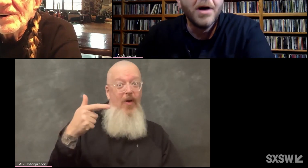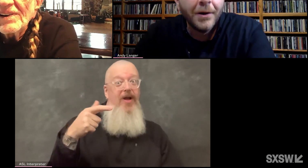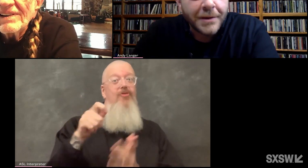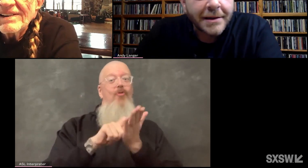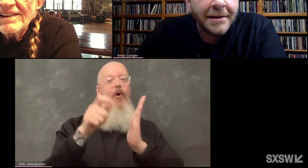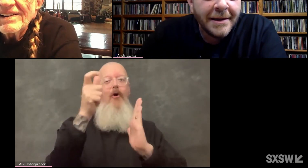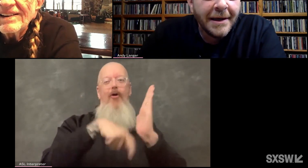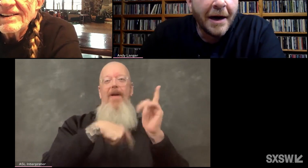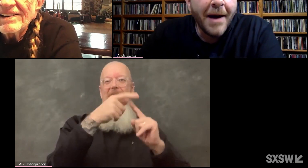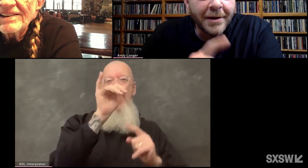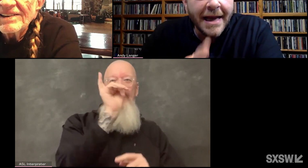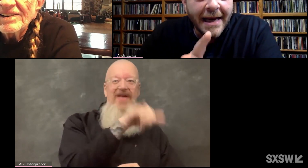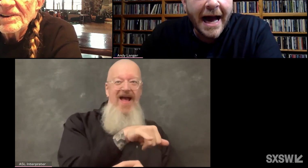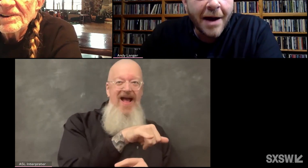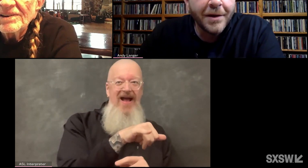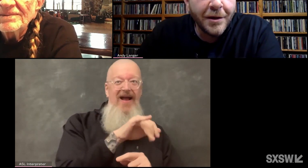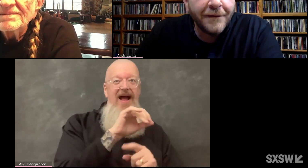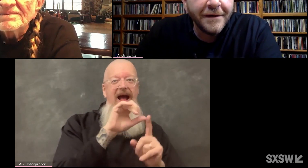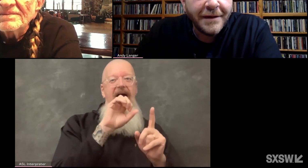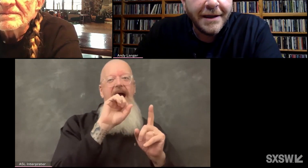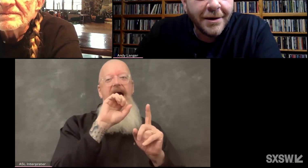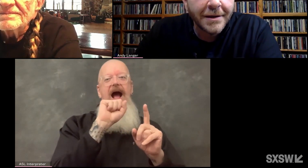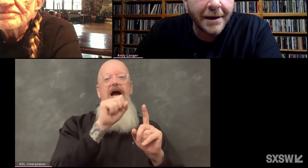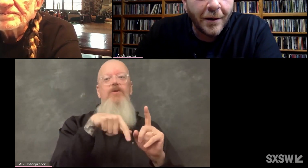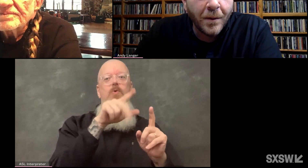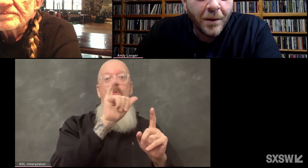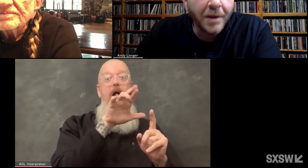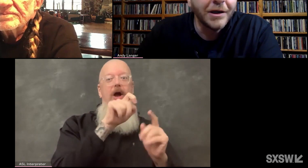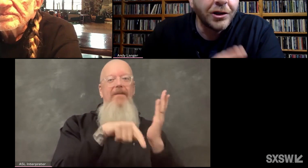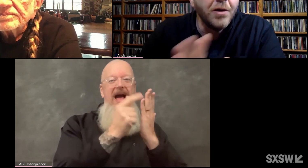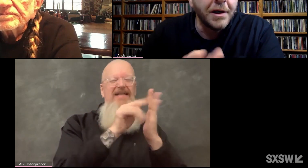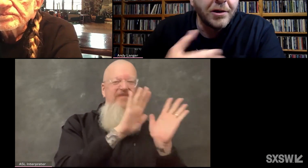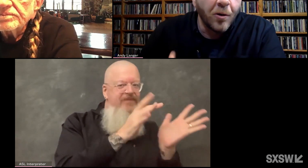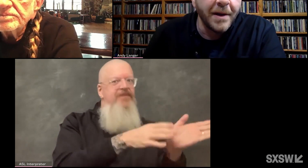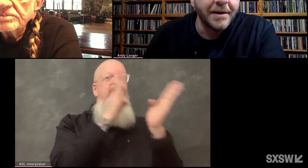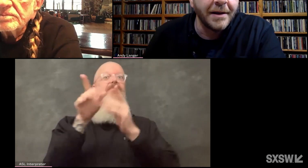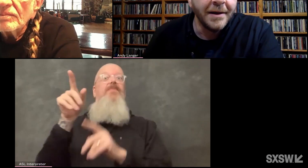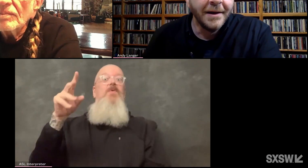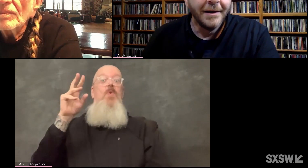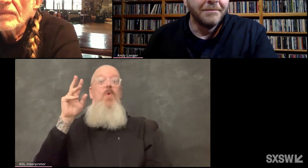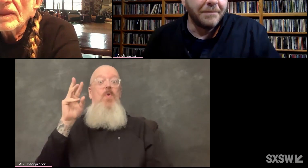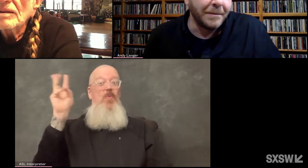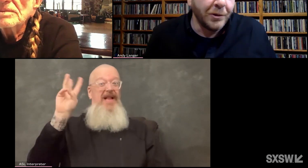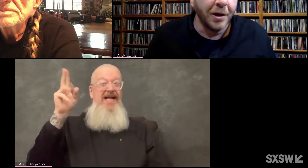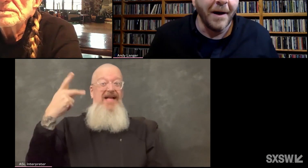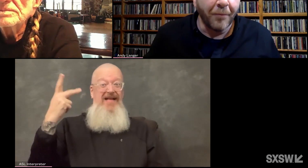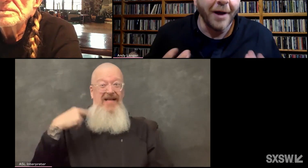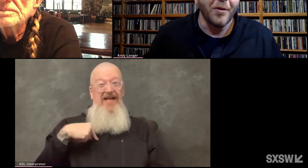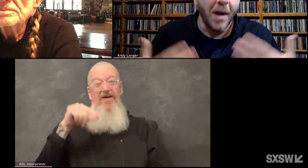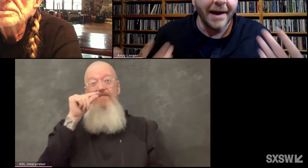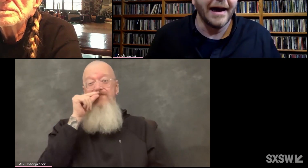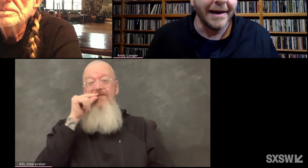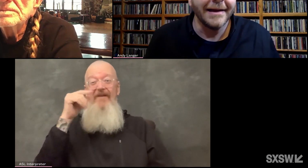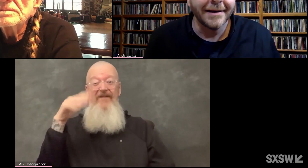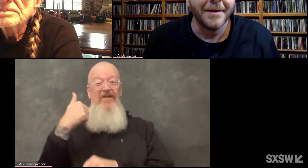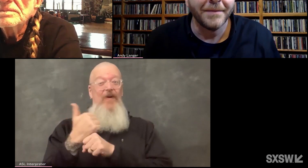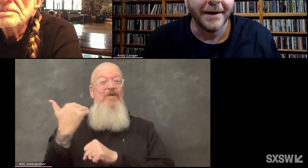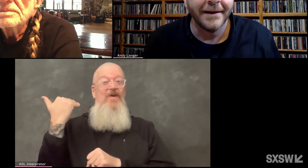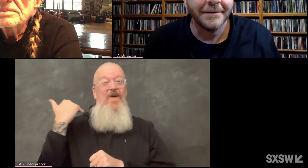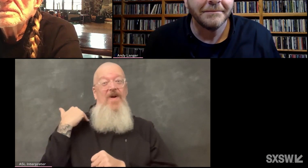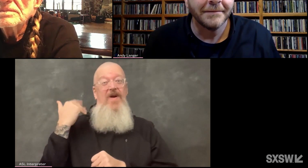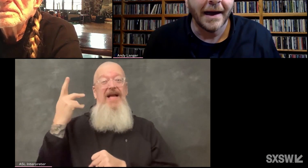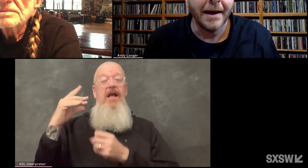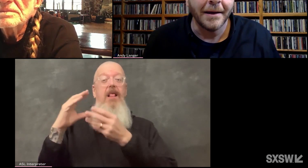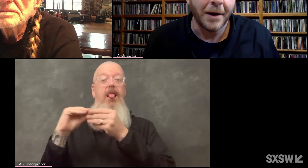remember most about getting high with you 15 years ago was a joke you told me that took my breath away. I ended